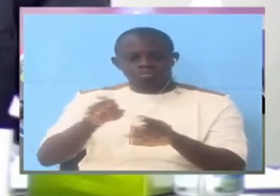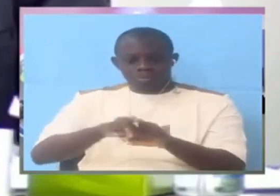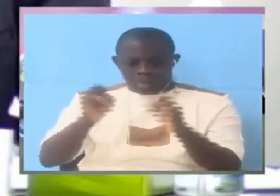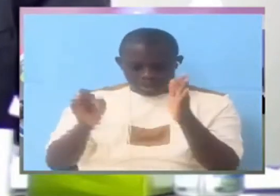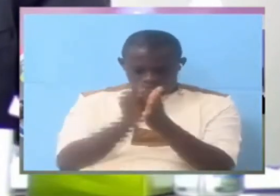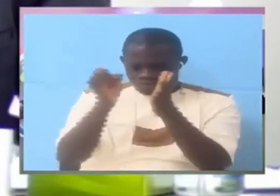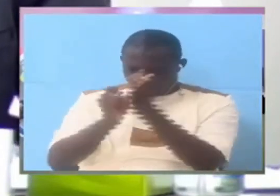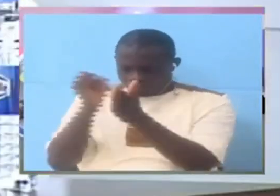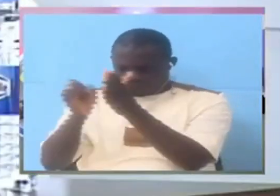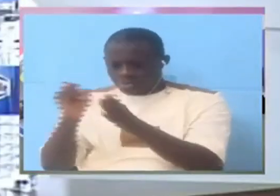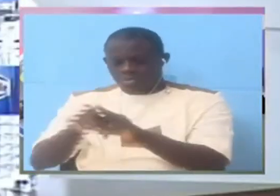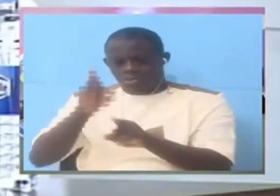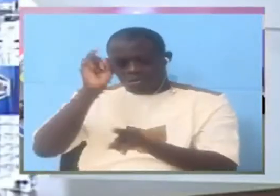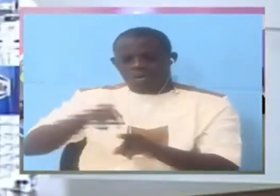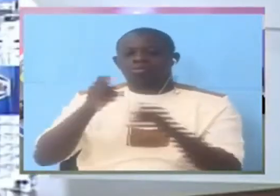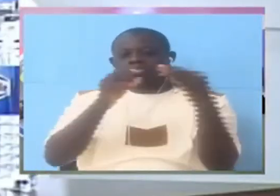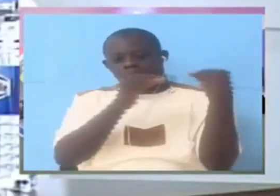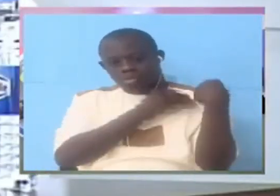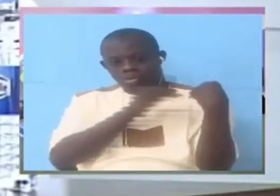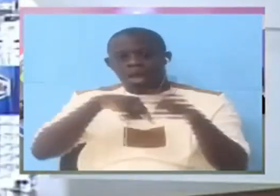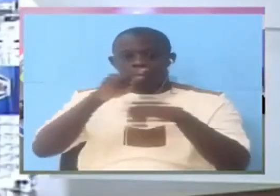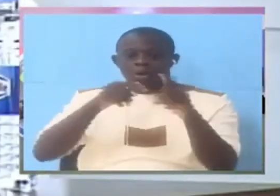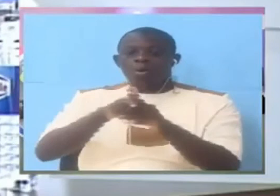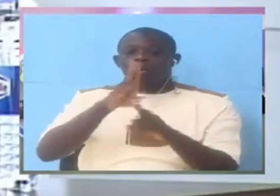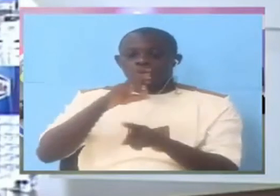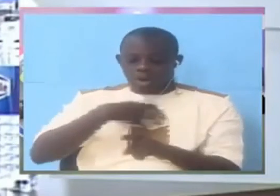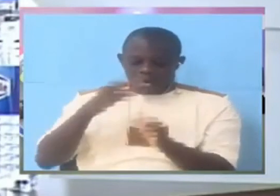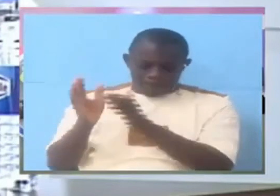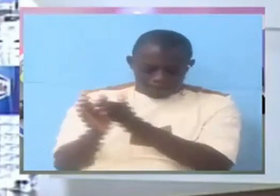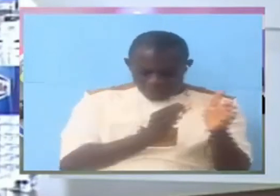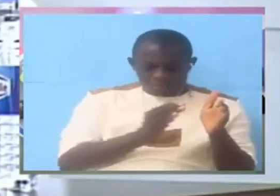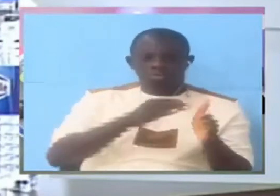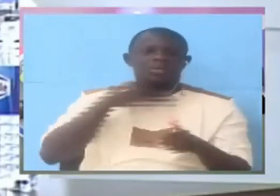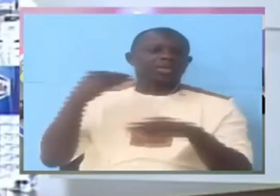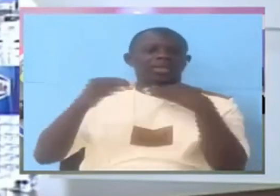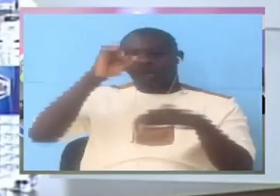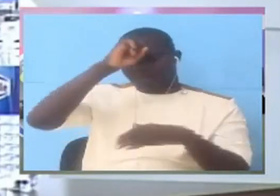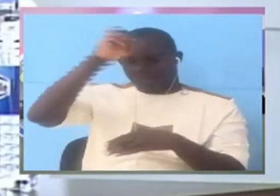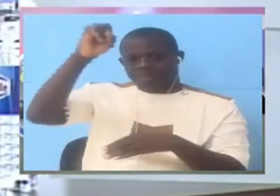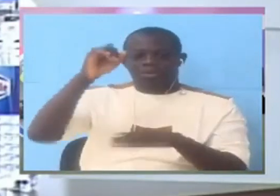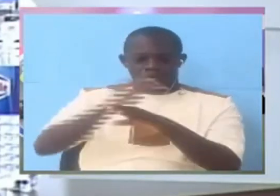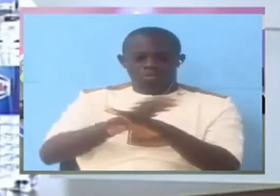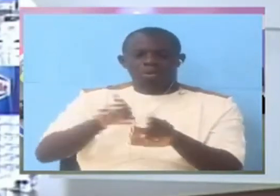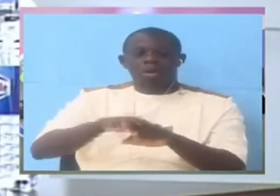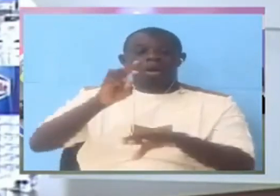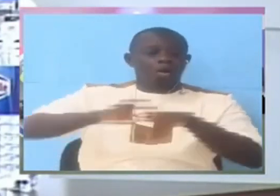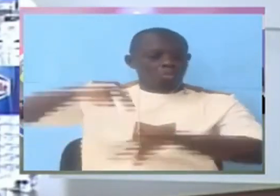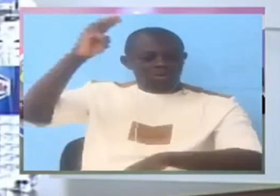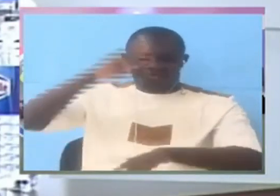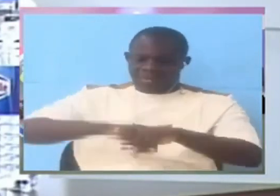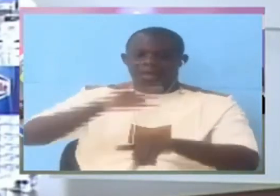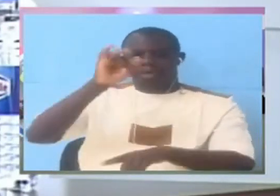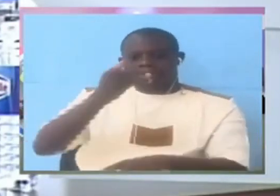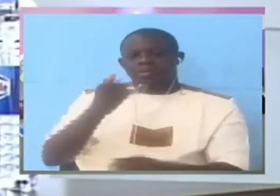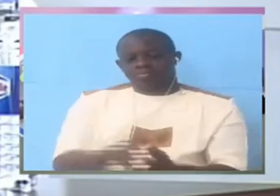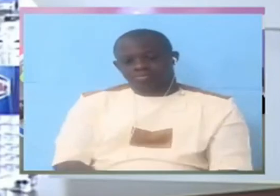president who poor cook don't long-term or a lot kisina the face that I'm holding on with a better look more more more so than yes I do